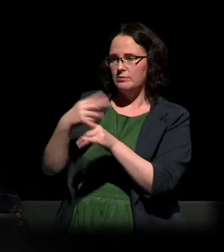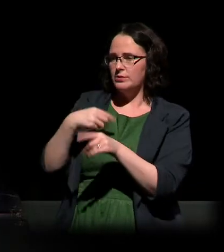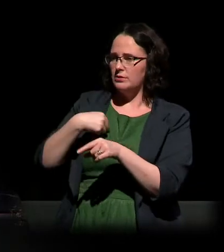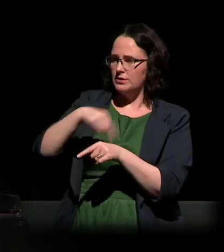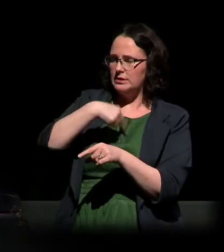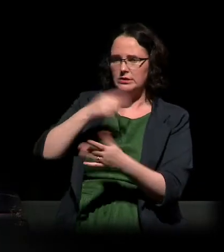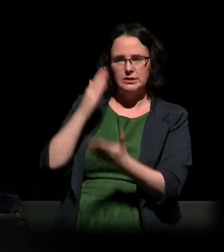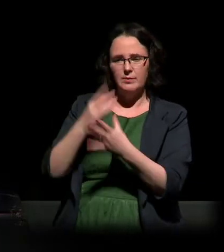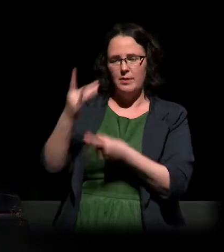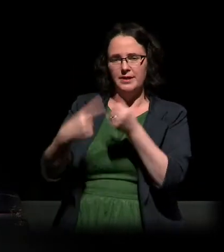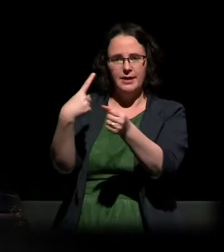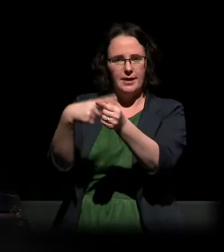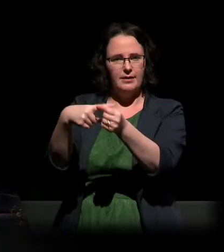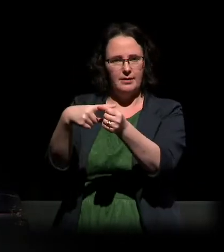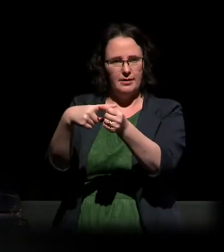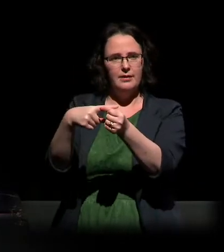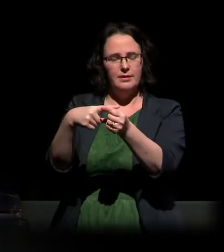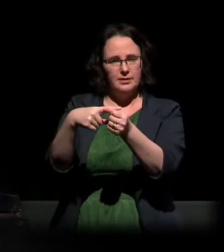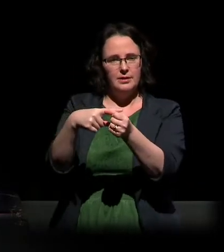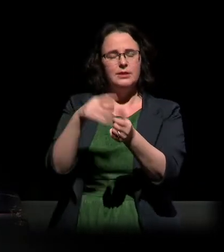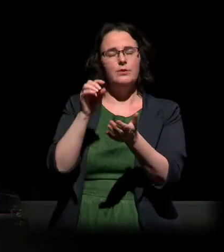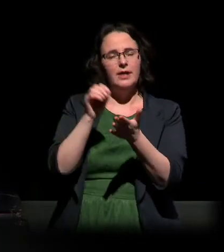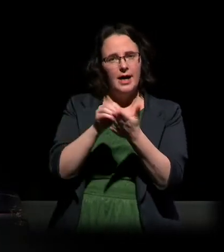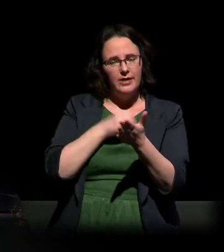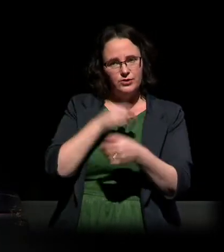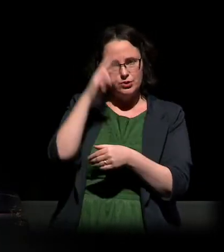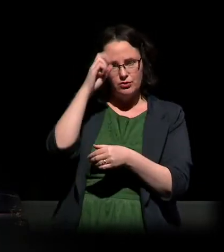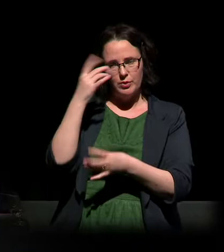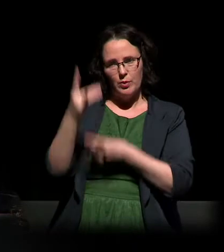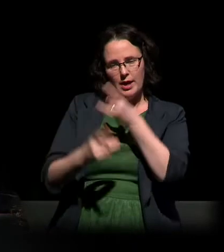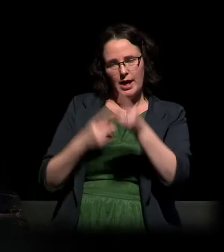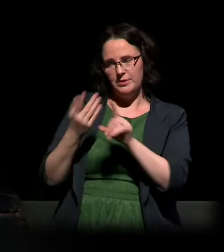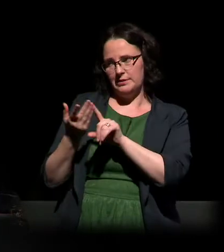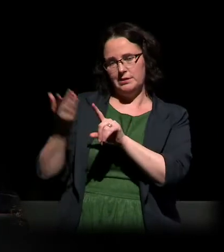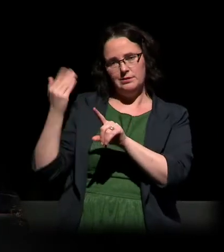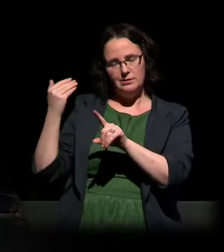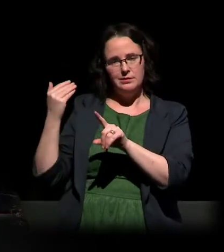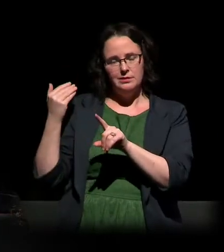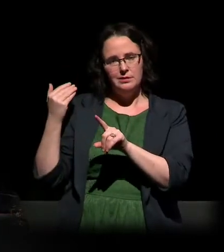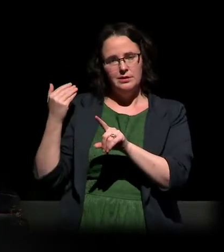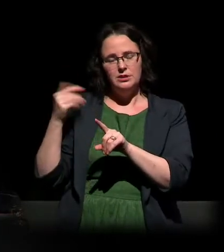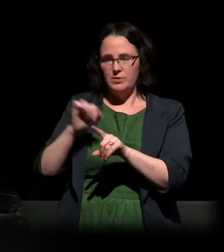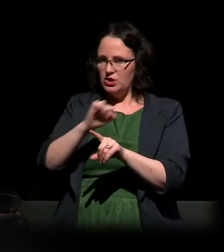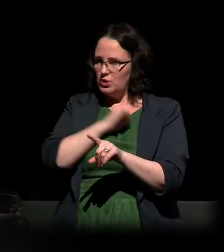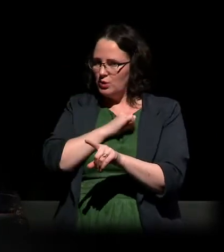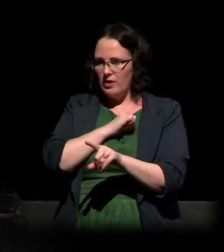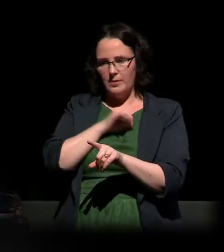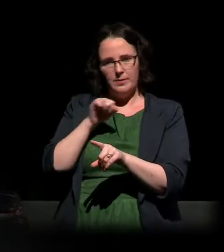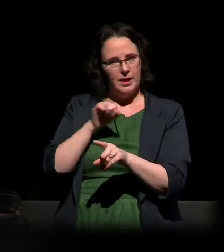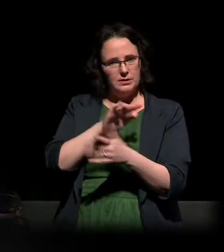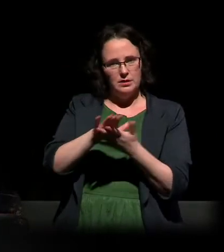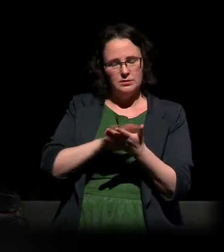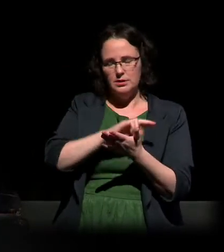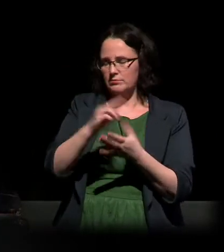So we must use the memory of what happened during that period to ensure a similar event does not befall humanity again.